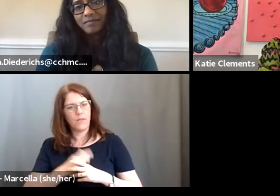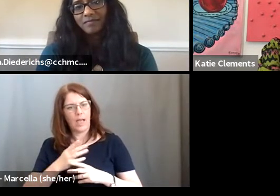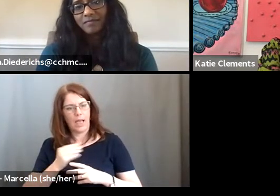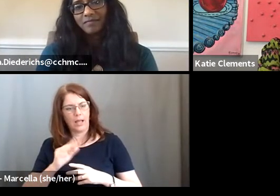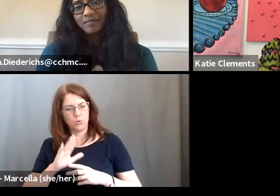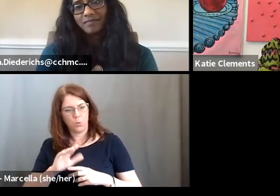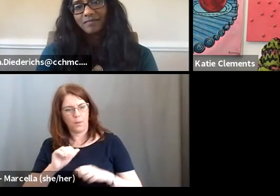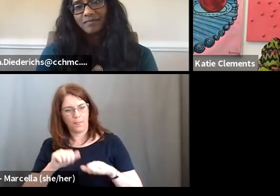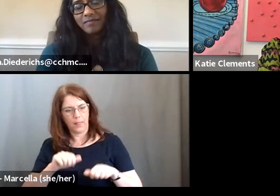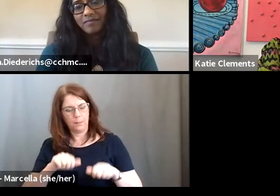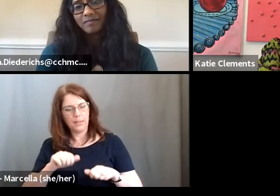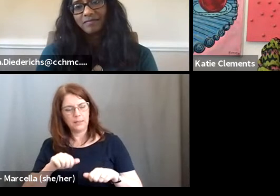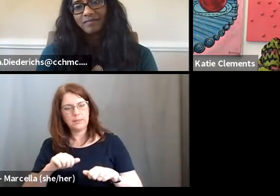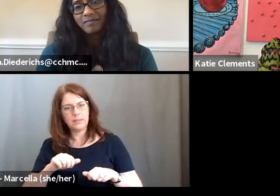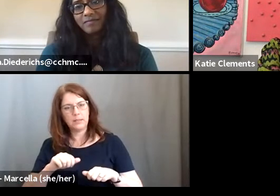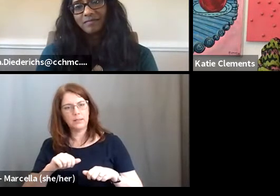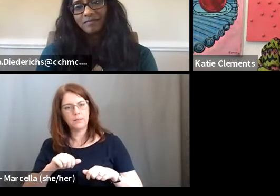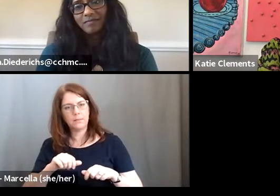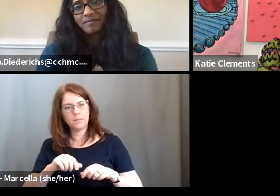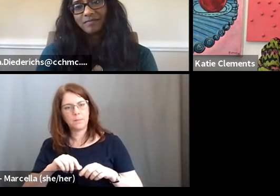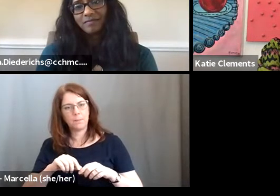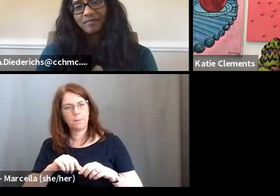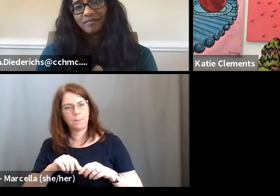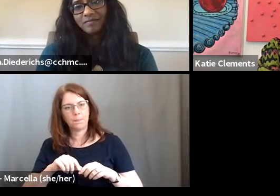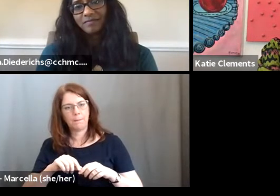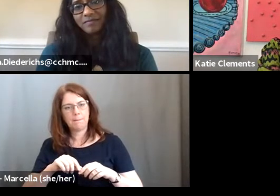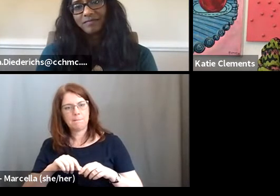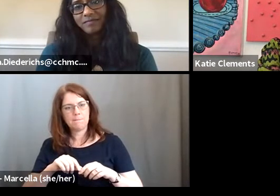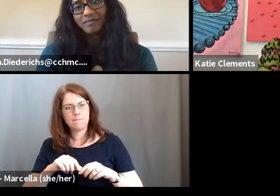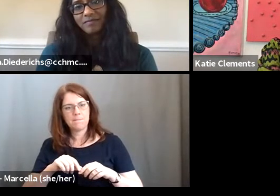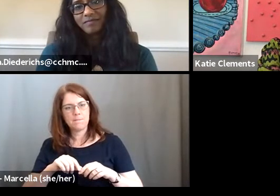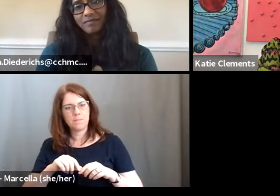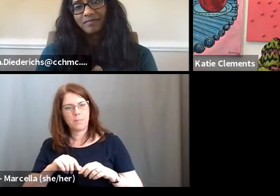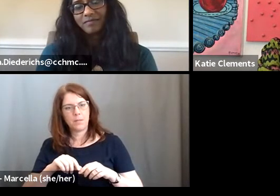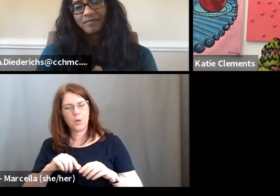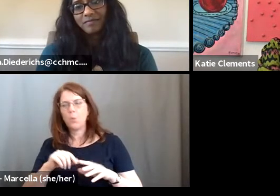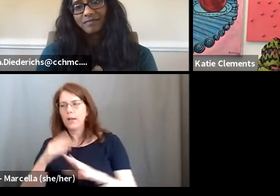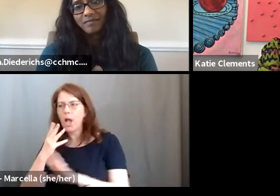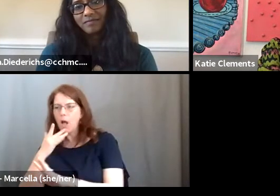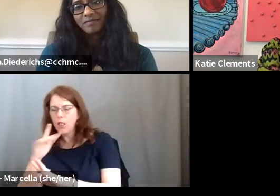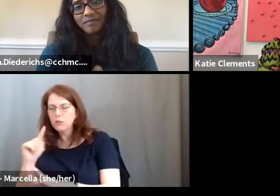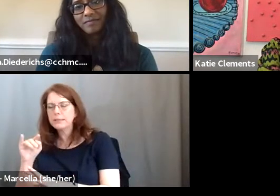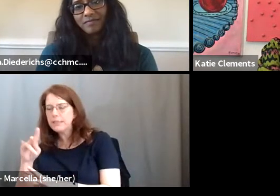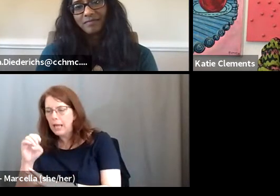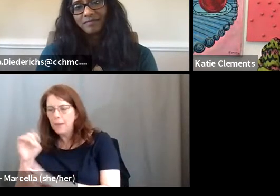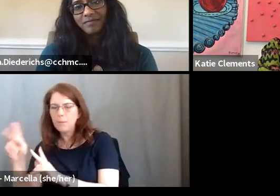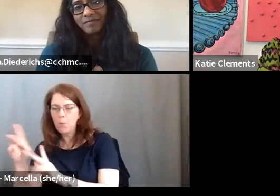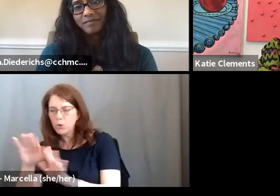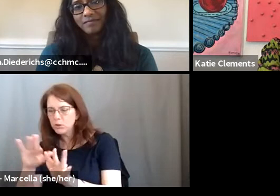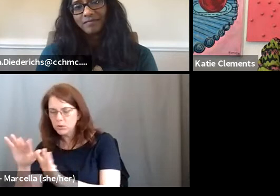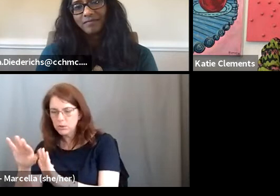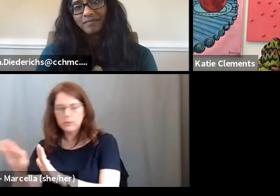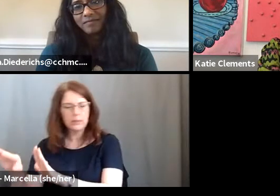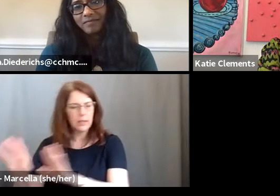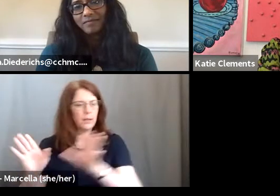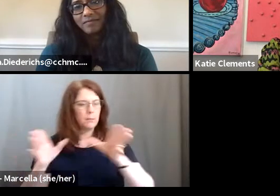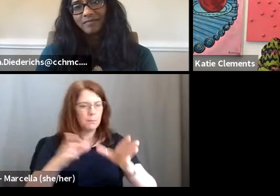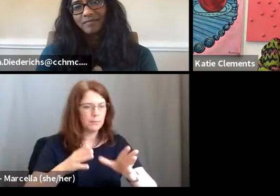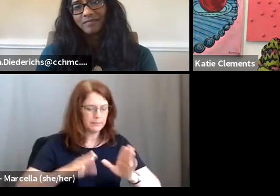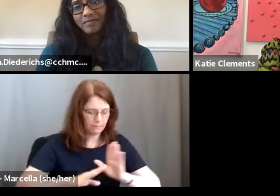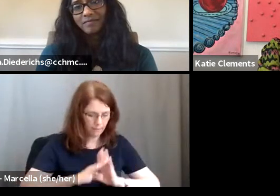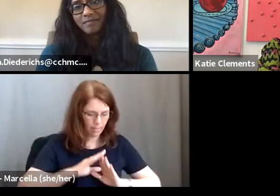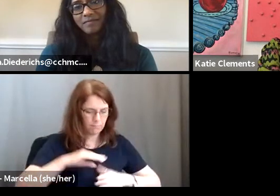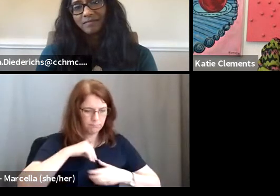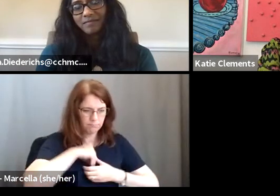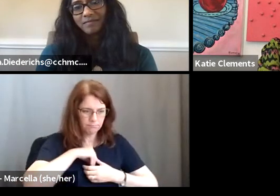your abilities outside of, um, color and type and proportion, uh, you know, these are the things that will make you elite,